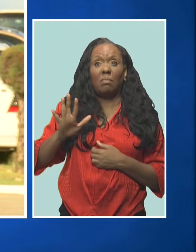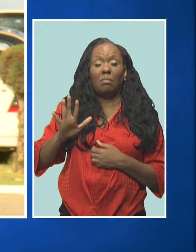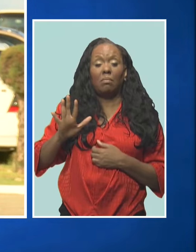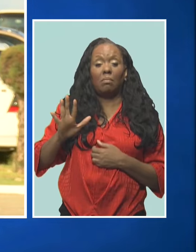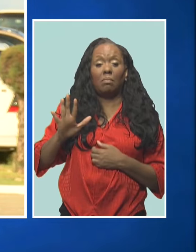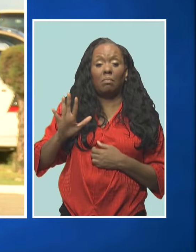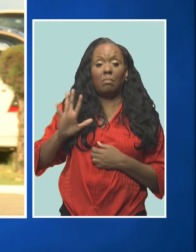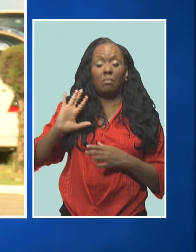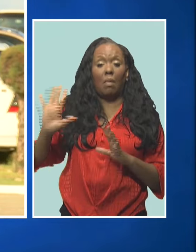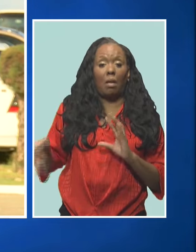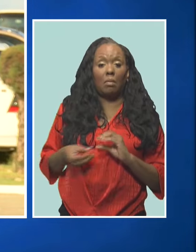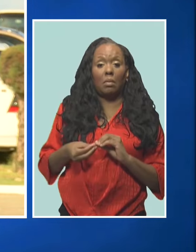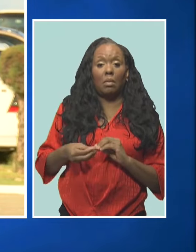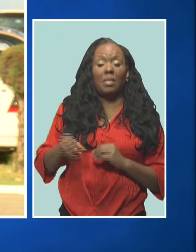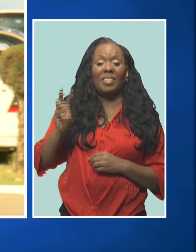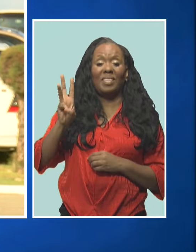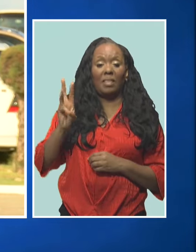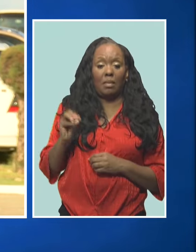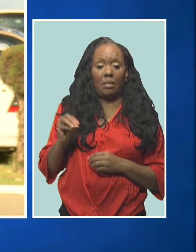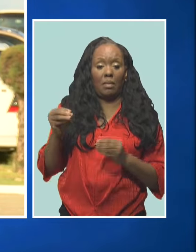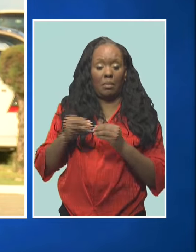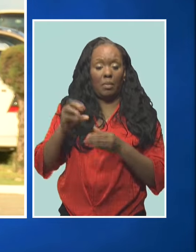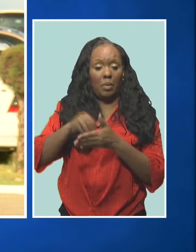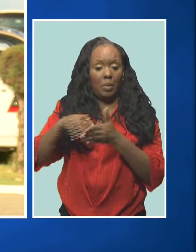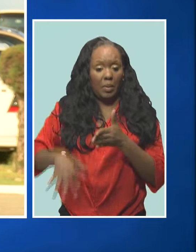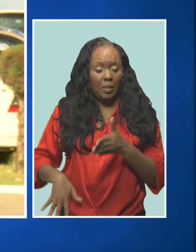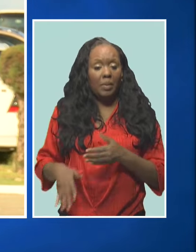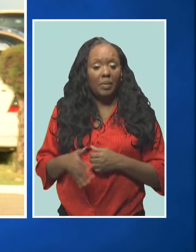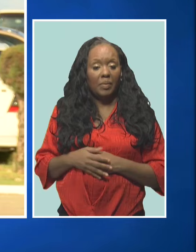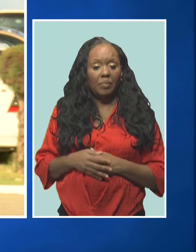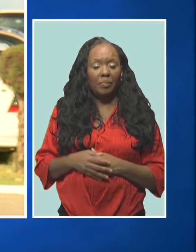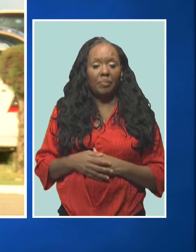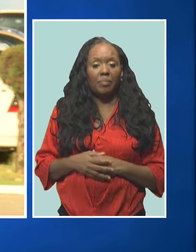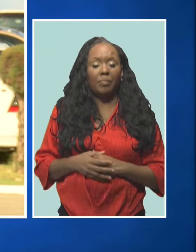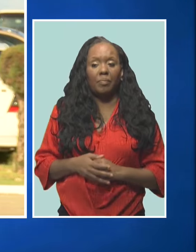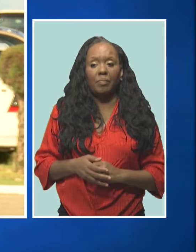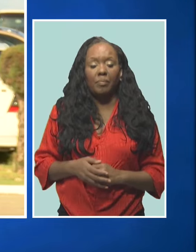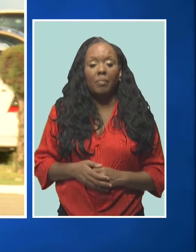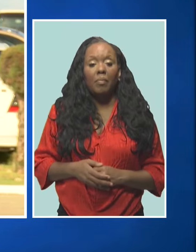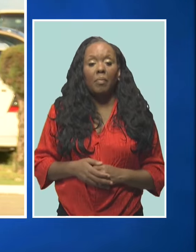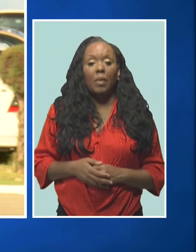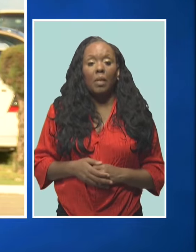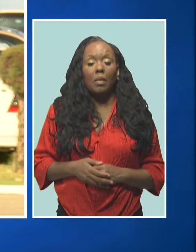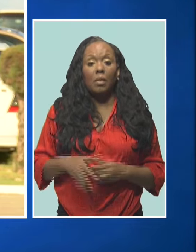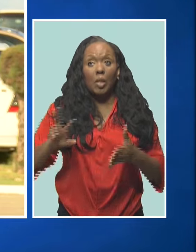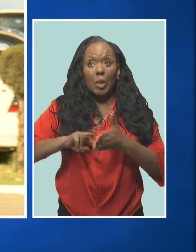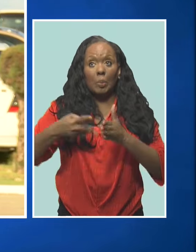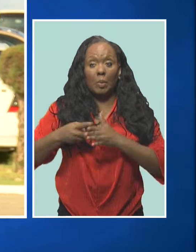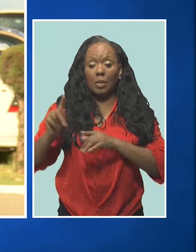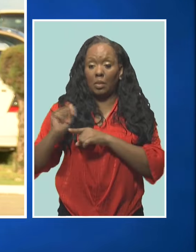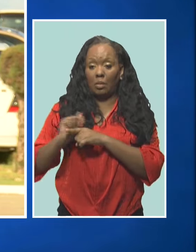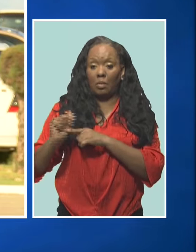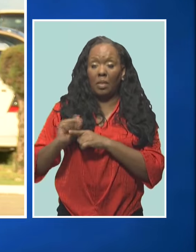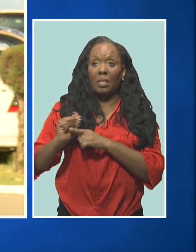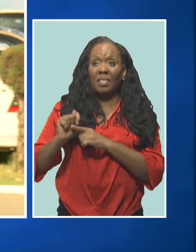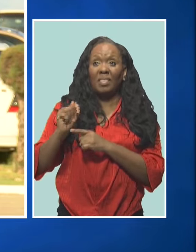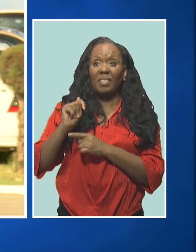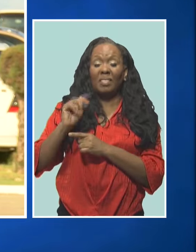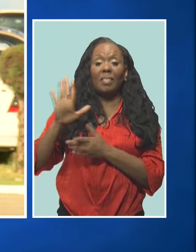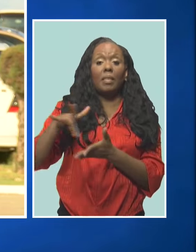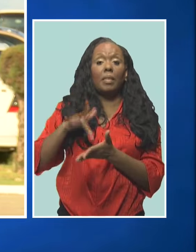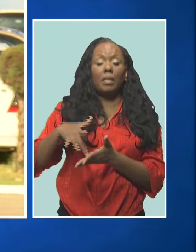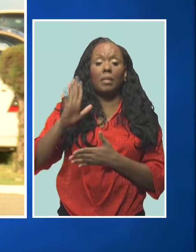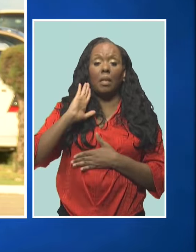additional students. This will better position the training center in assisting the